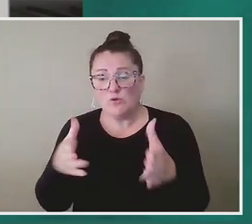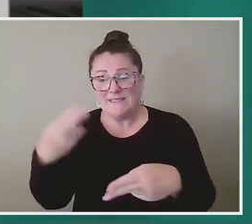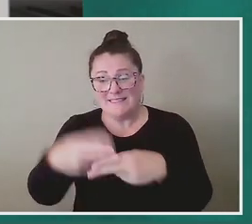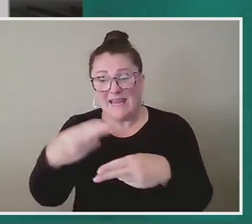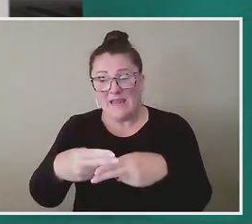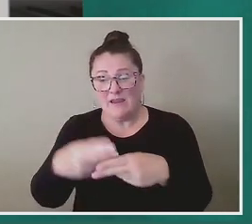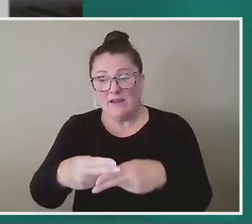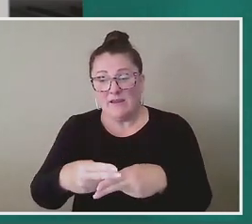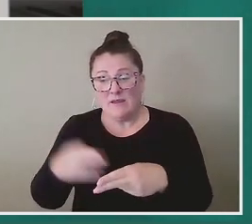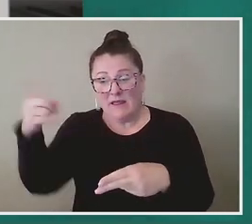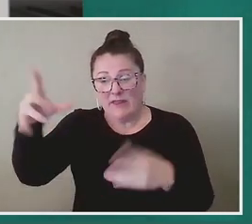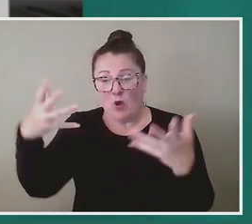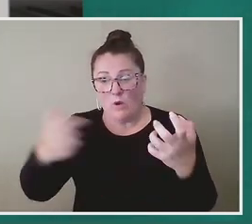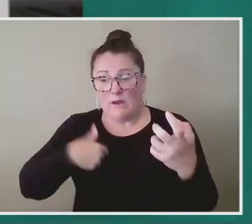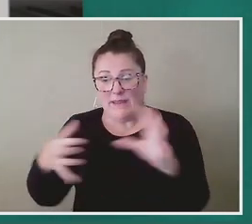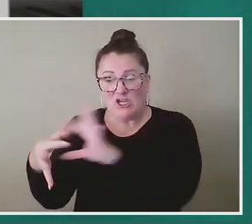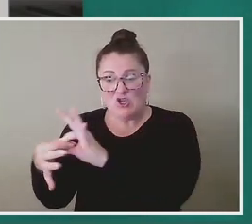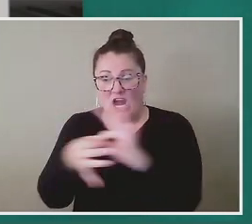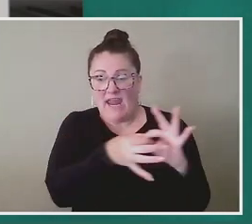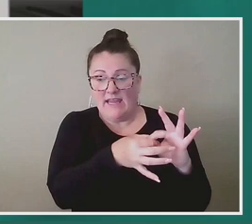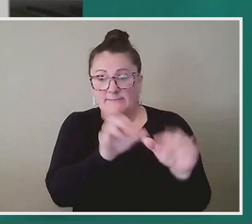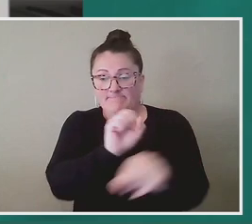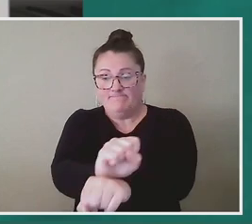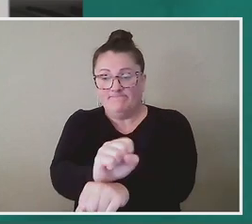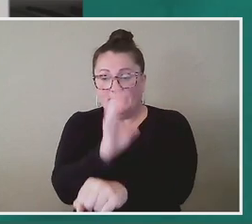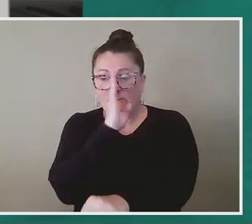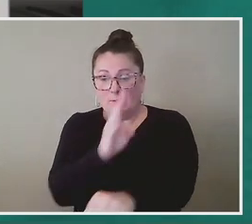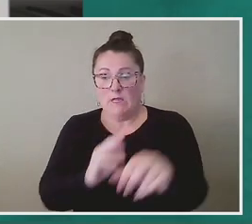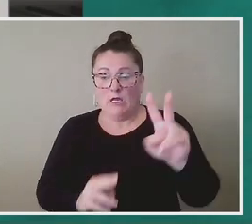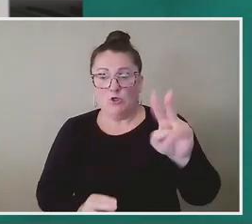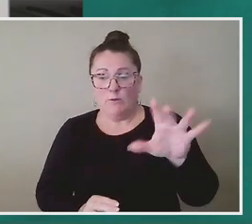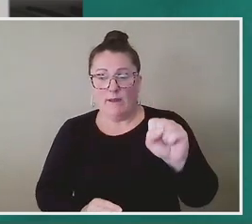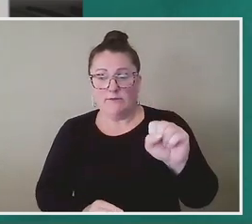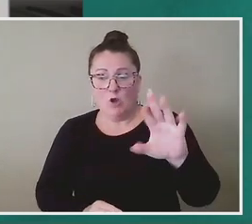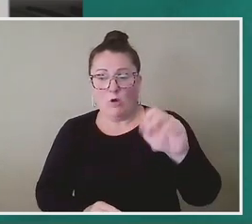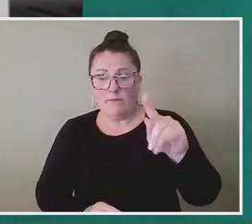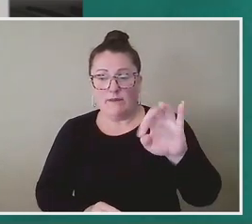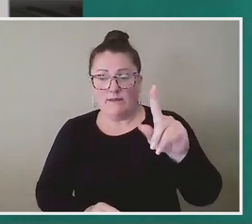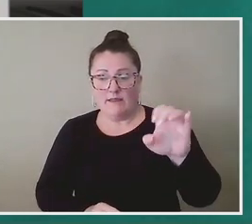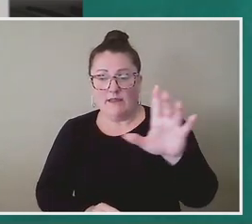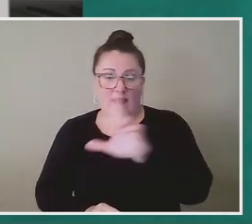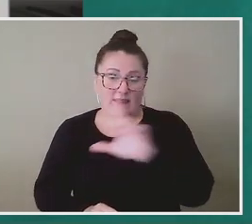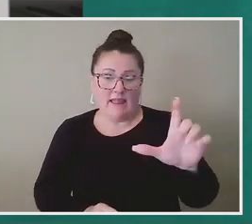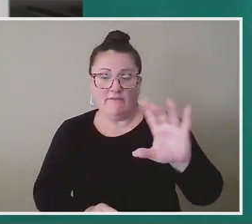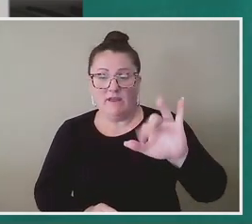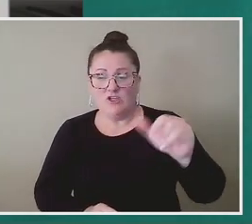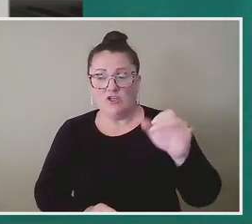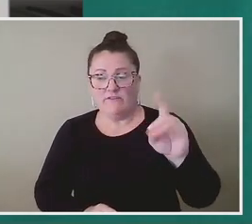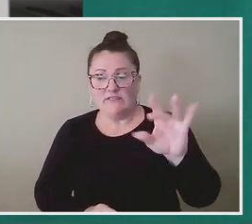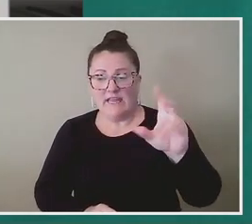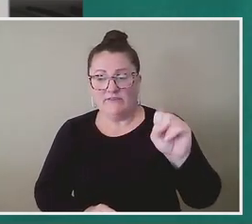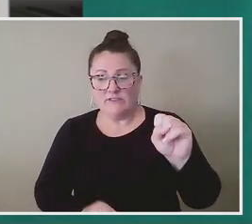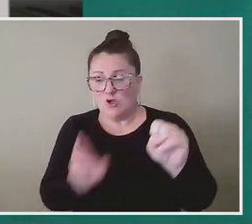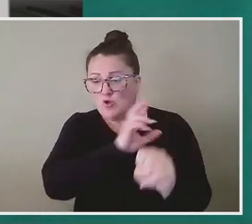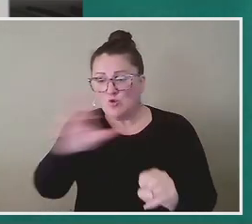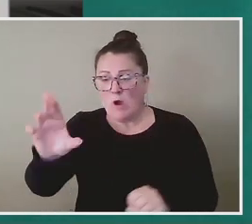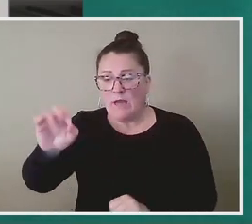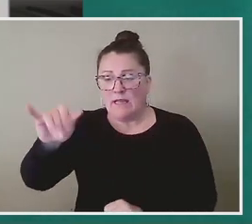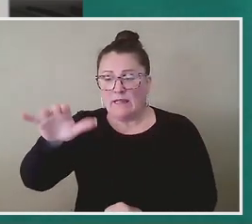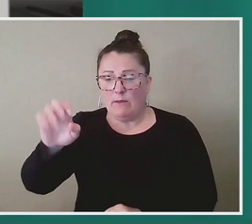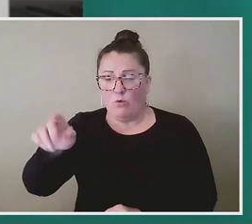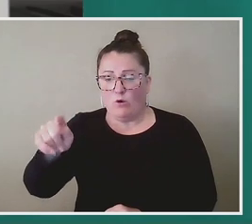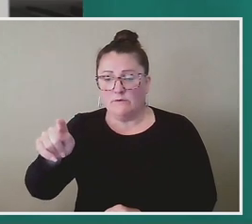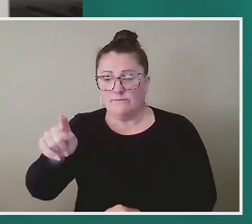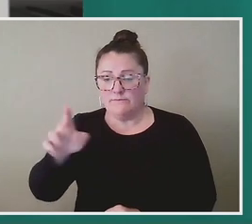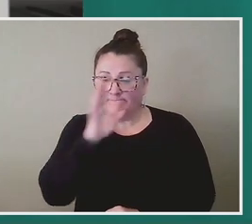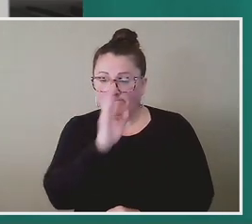have wanted me in chains. Go straight for two miles on Robert E. Lee. Take a left on Jefferson Davis. Make the first right on Claiborne translation. Go straight